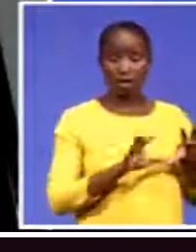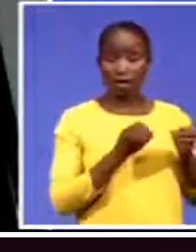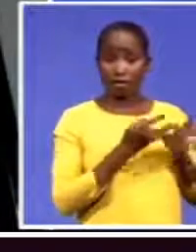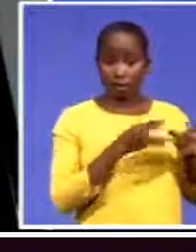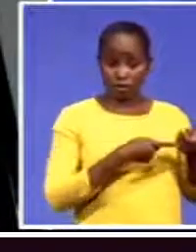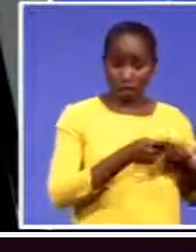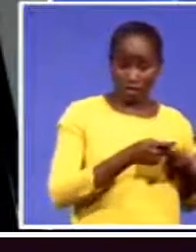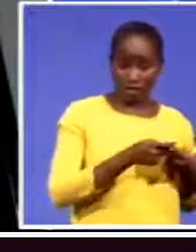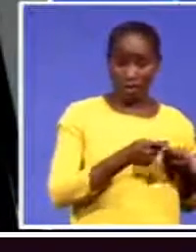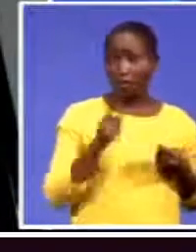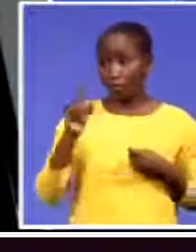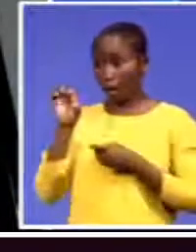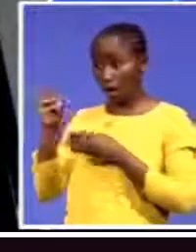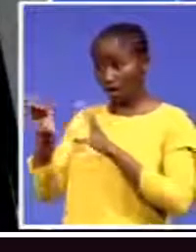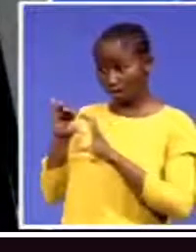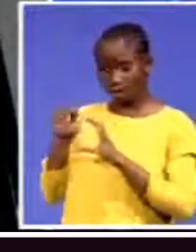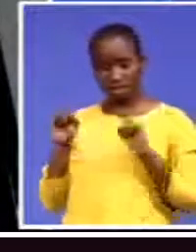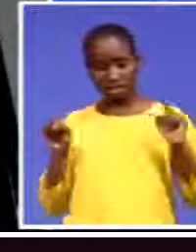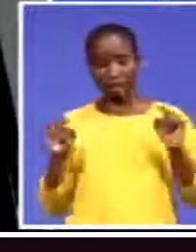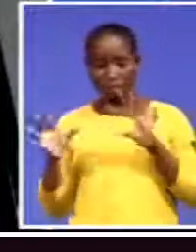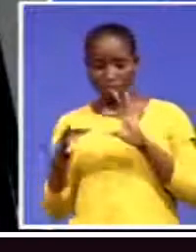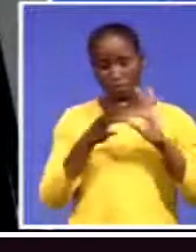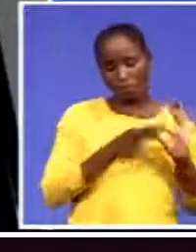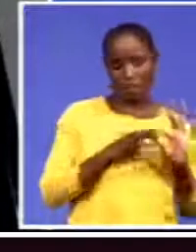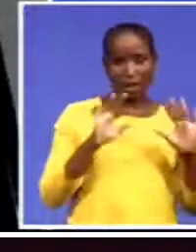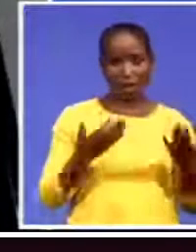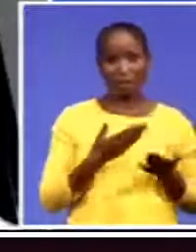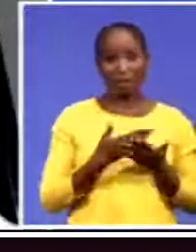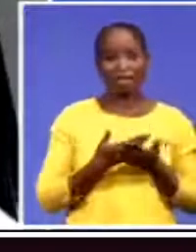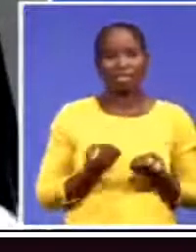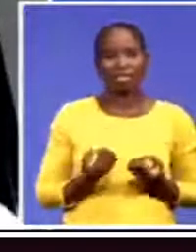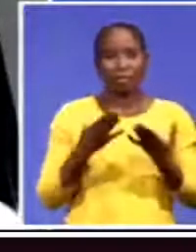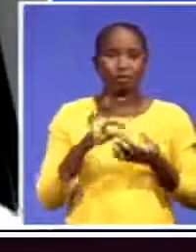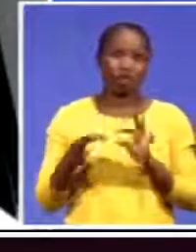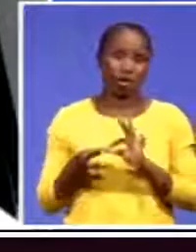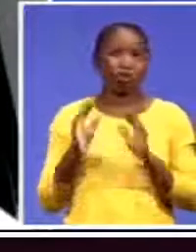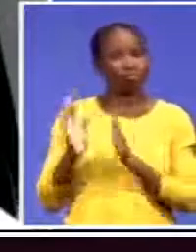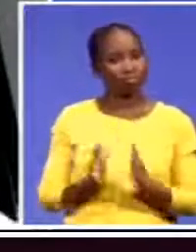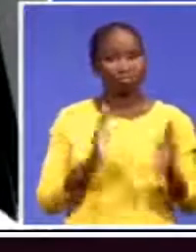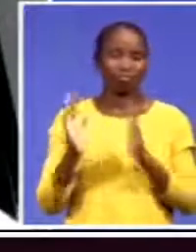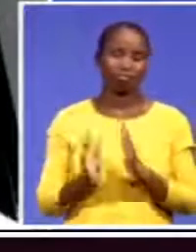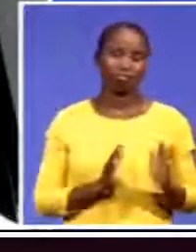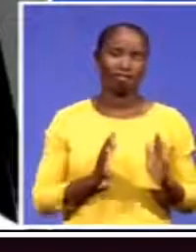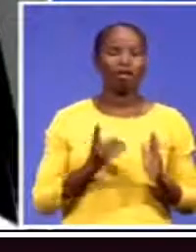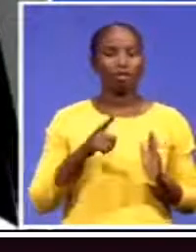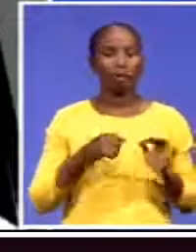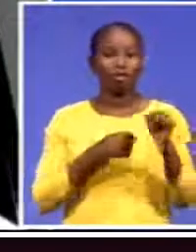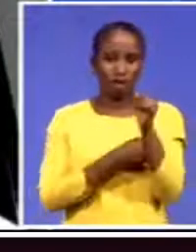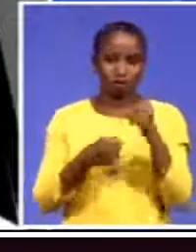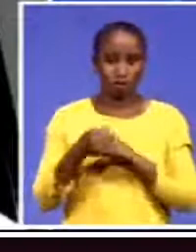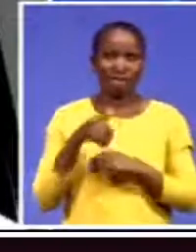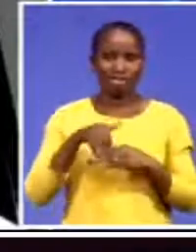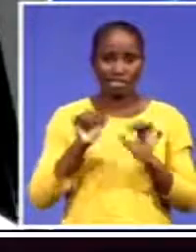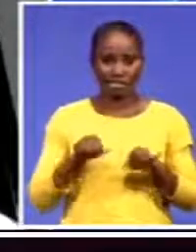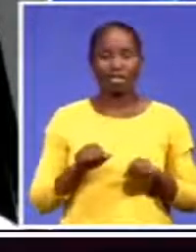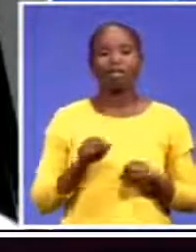invest in that trade enabling, supply chain logistics, fintech infrastructure that's going to propel us and make us, you know, drive this